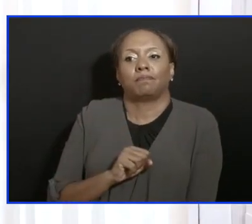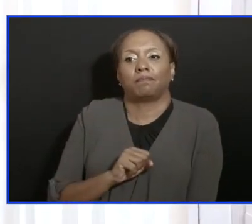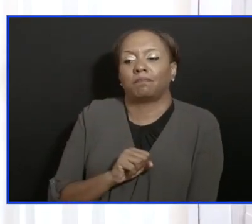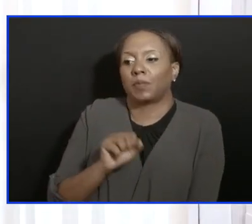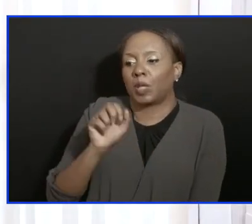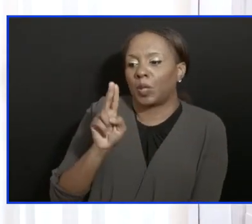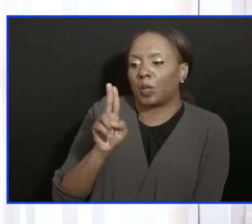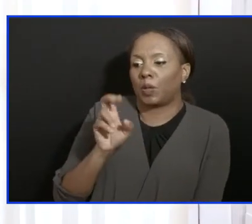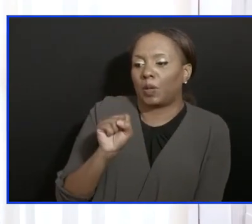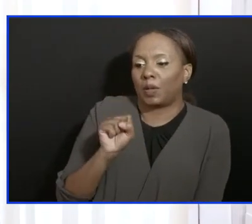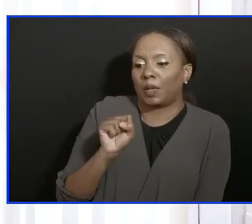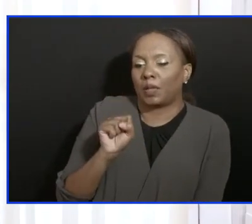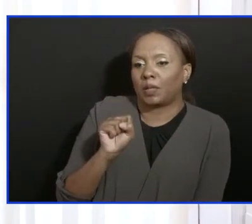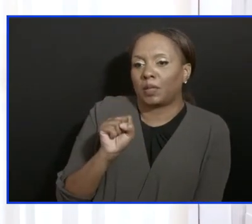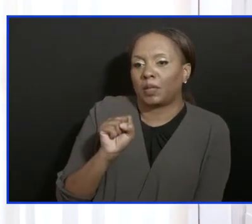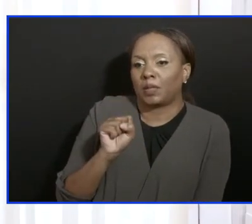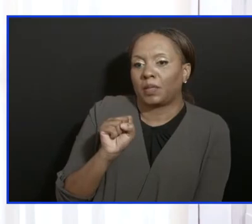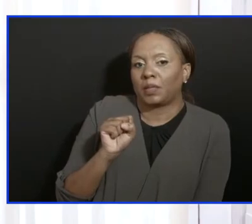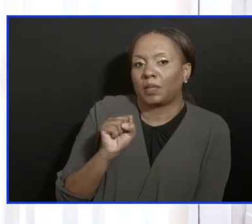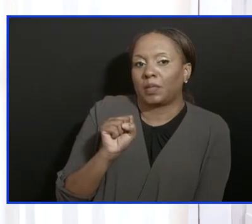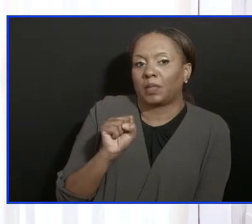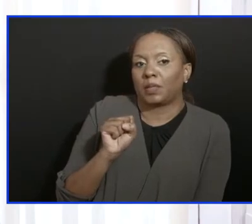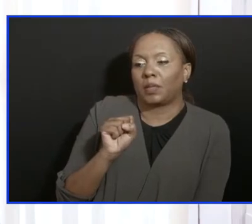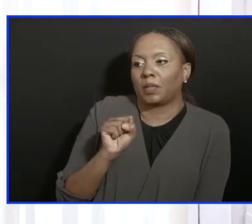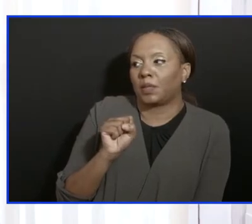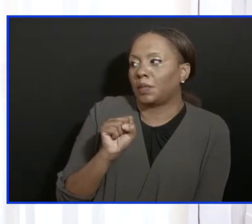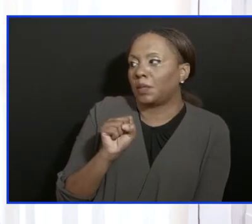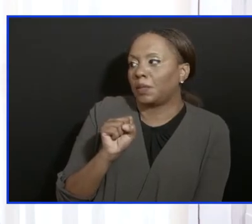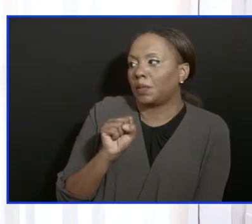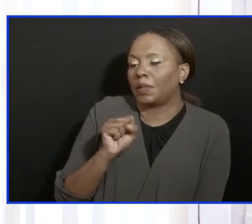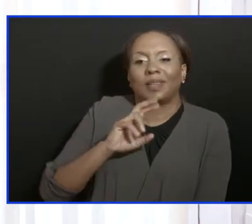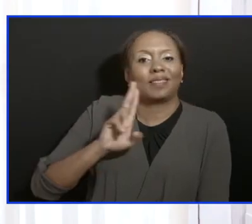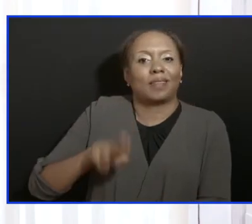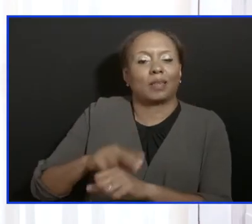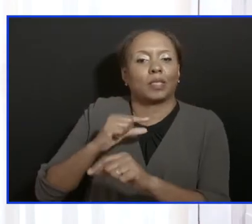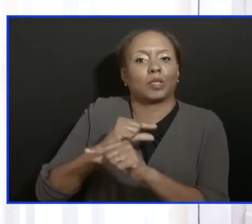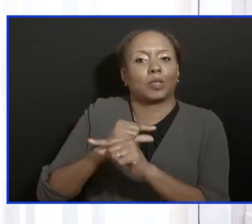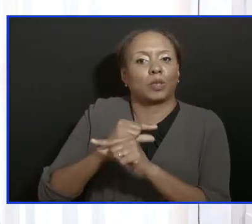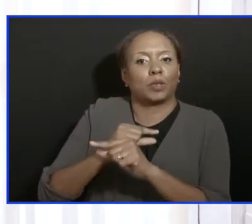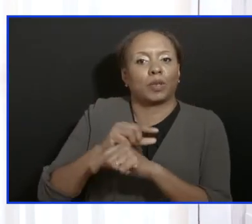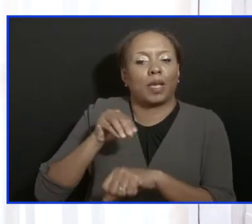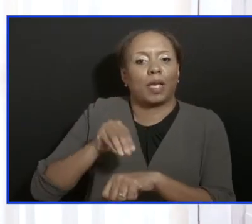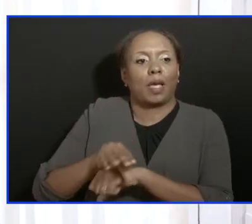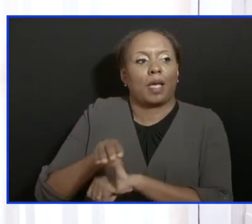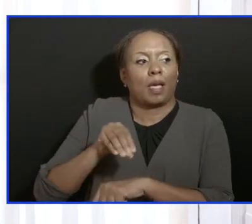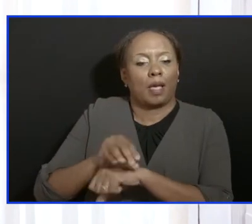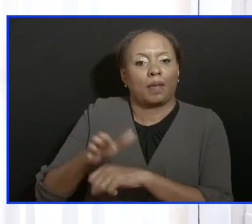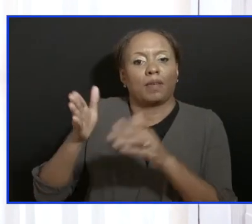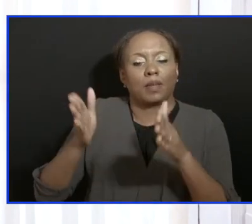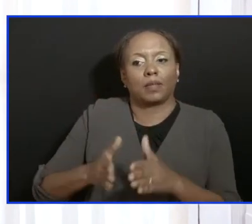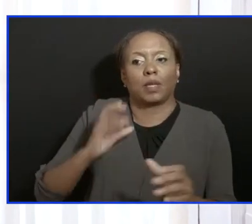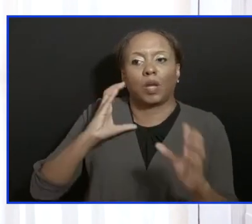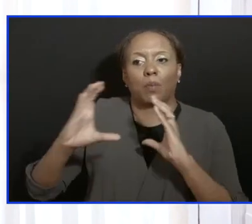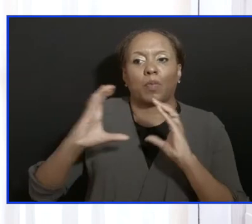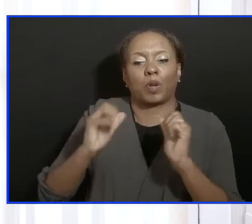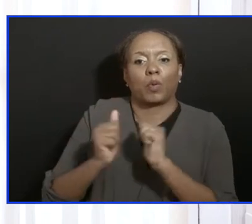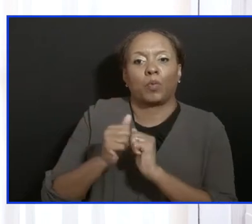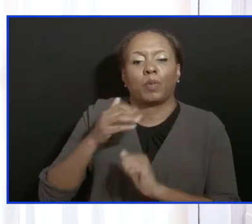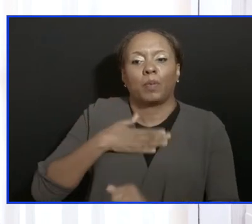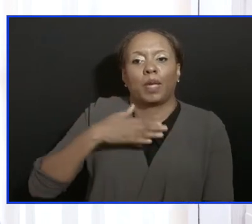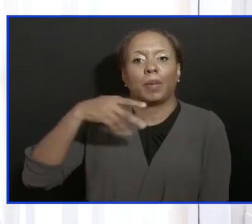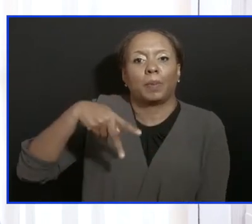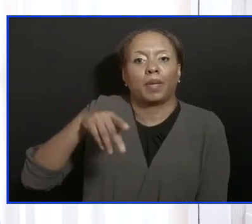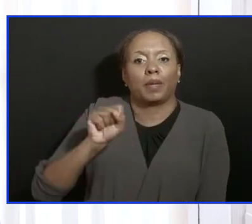Permanent Secretary, her National Security Advisor, communicated with my Permanent Secretary yesterday morning, Alice